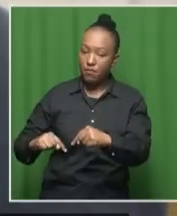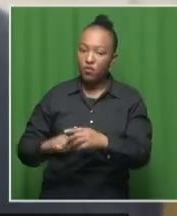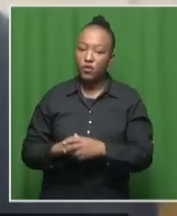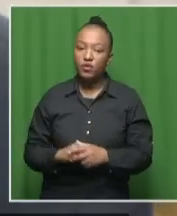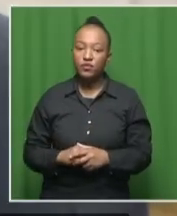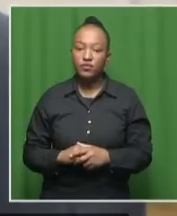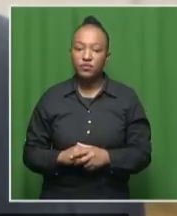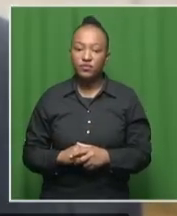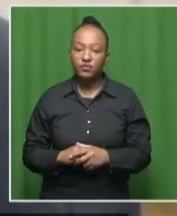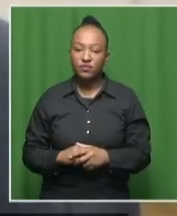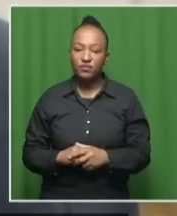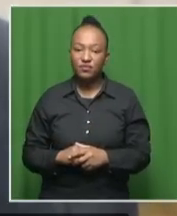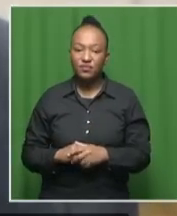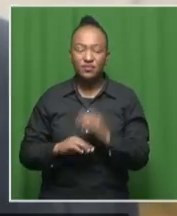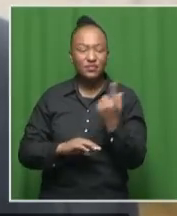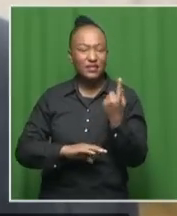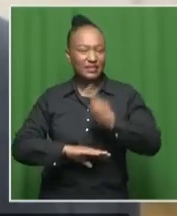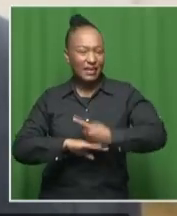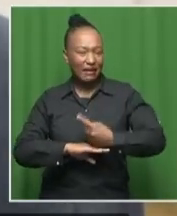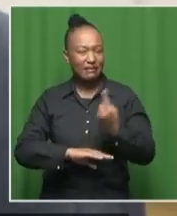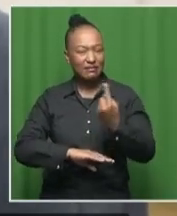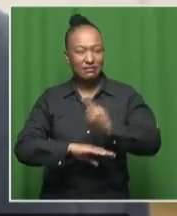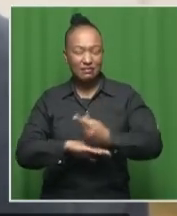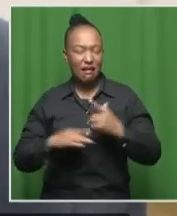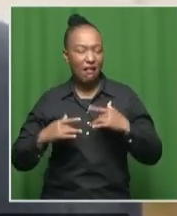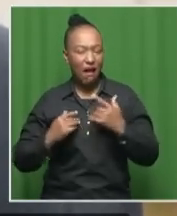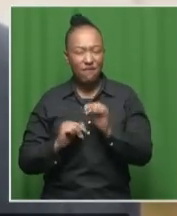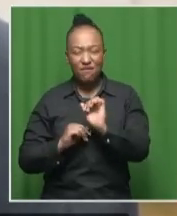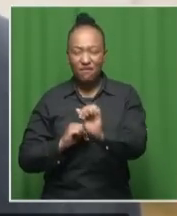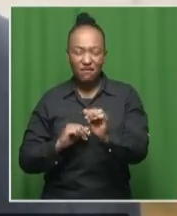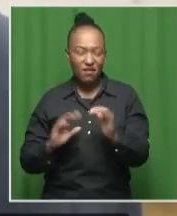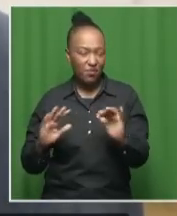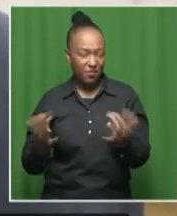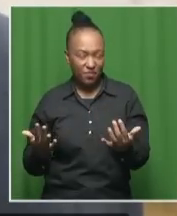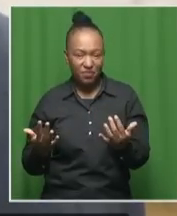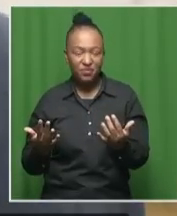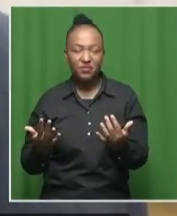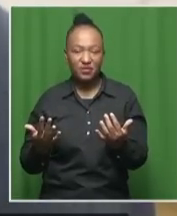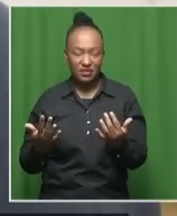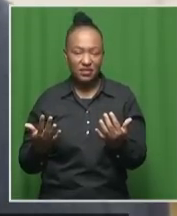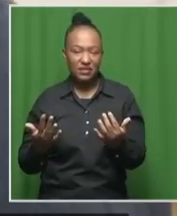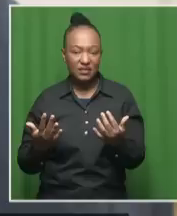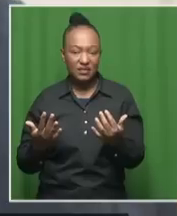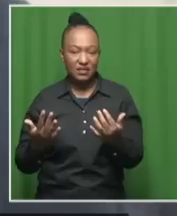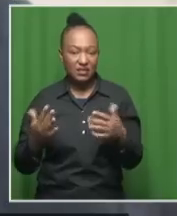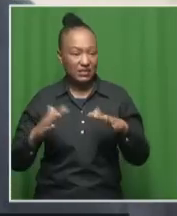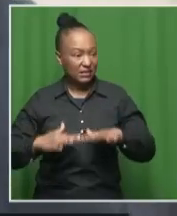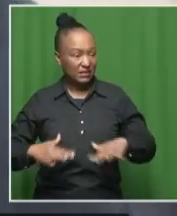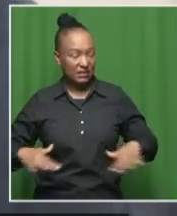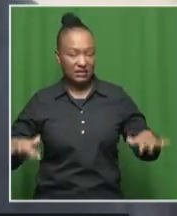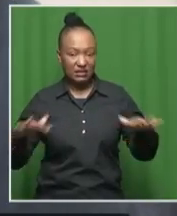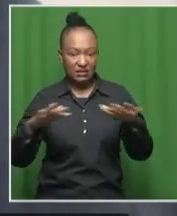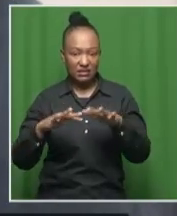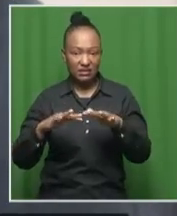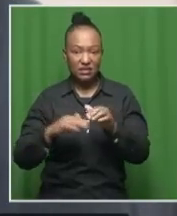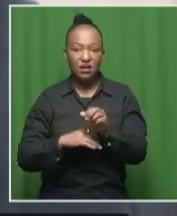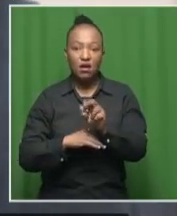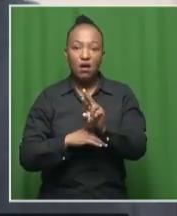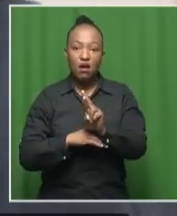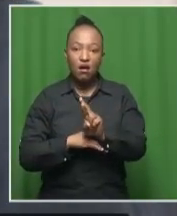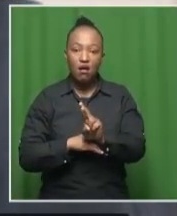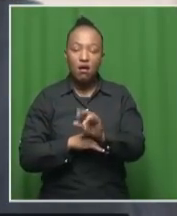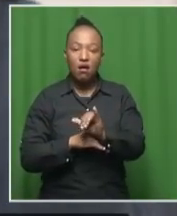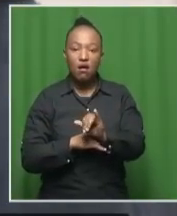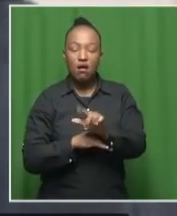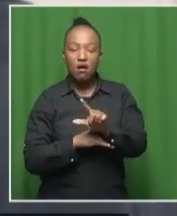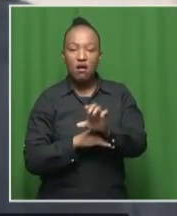what is your day-to-day life like here in its horseshoe, Rivali extension 13 and of